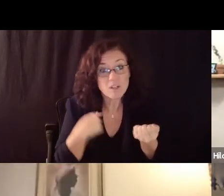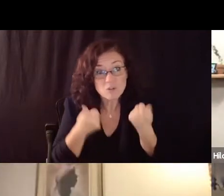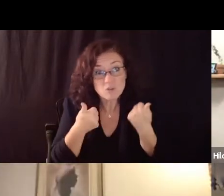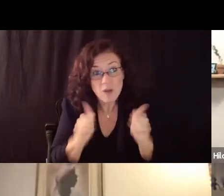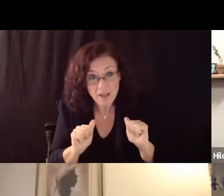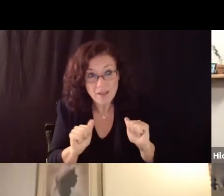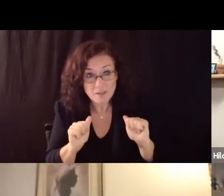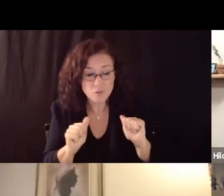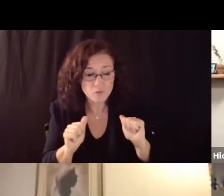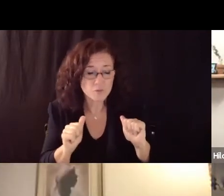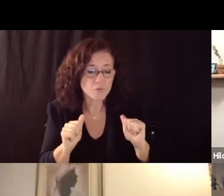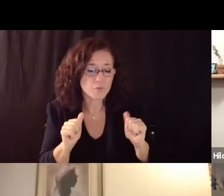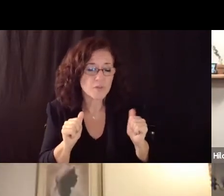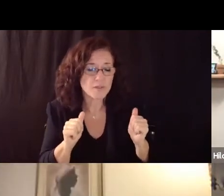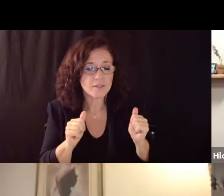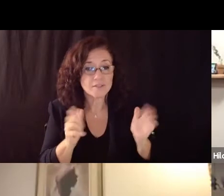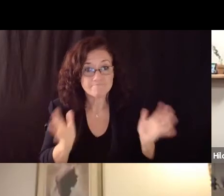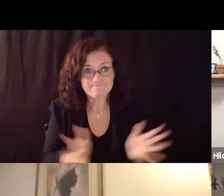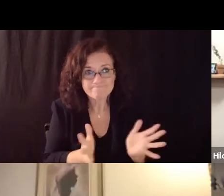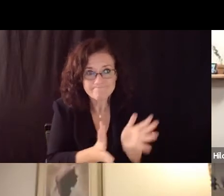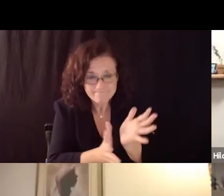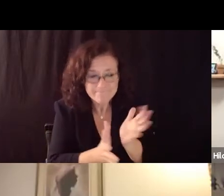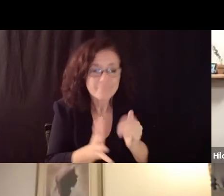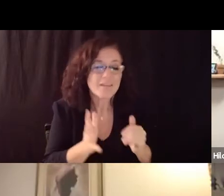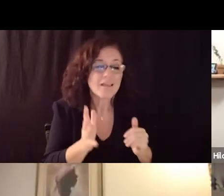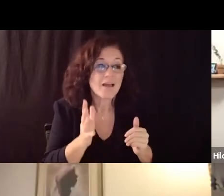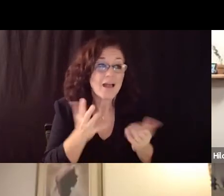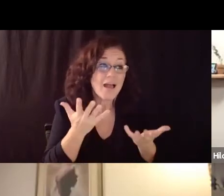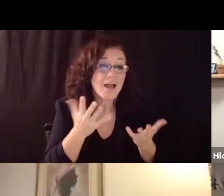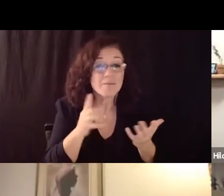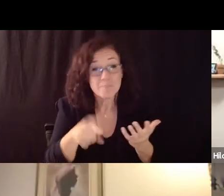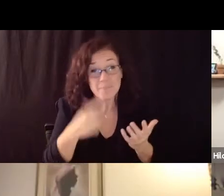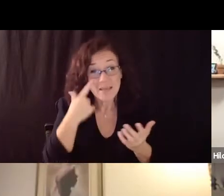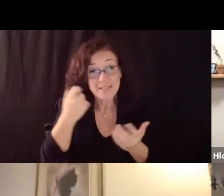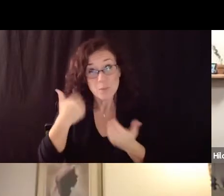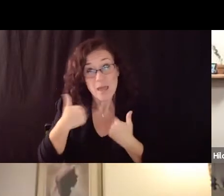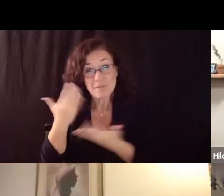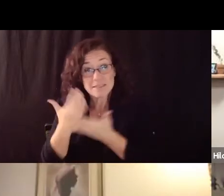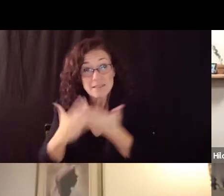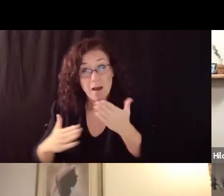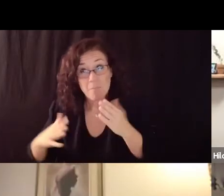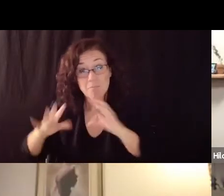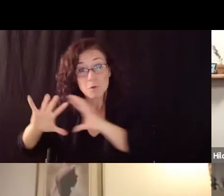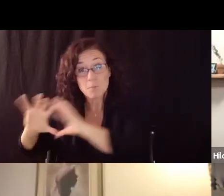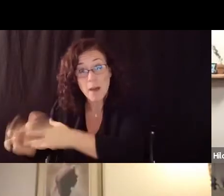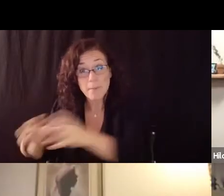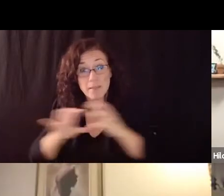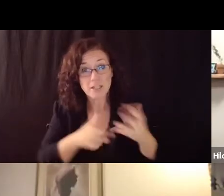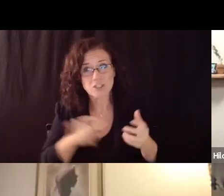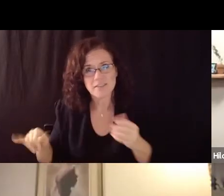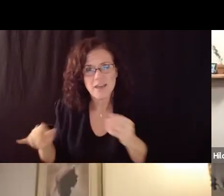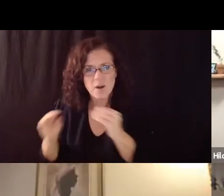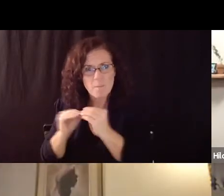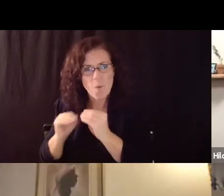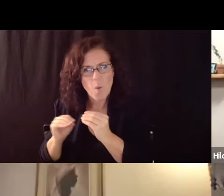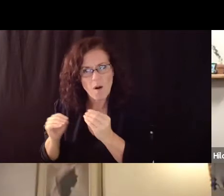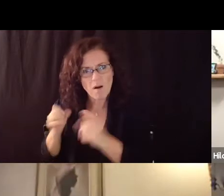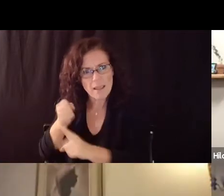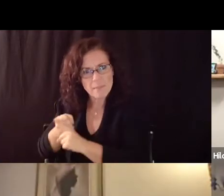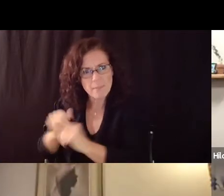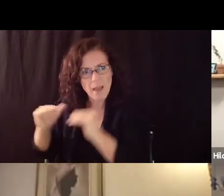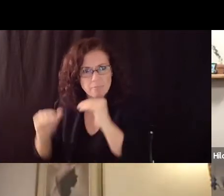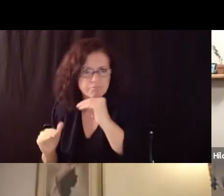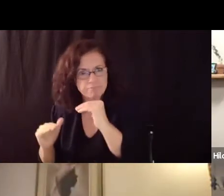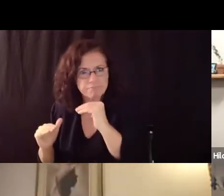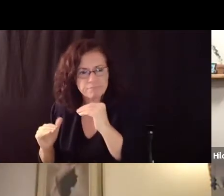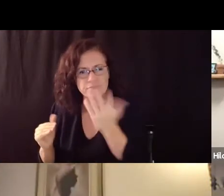findings which the board heard about several months back as well right excellent yes because you know what else is going on the